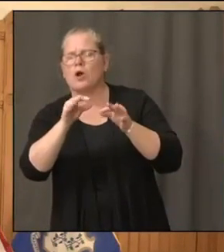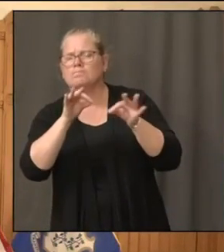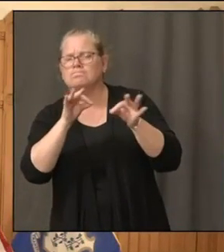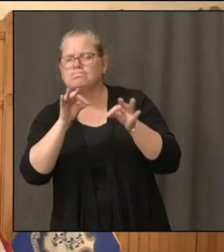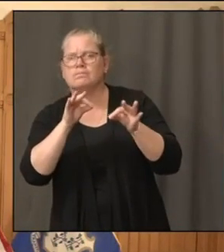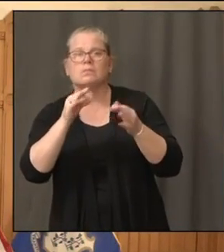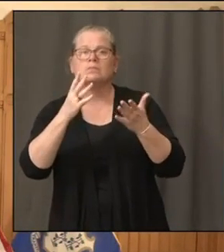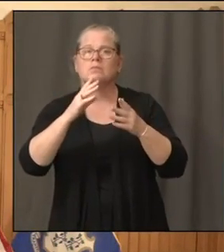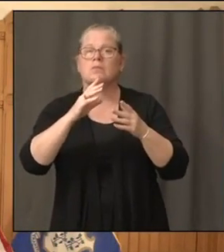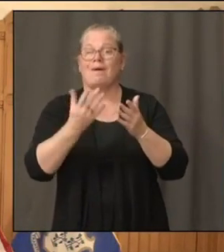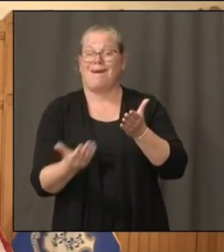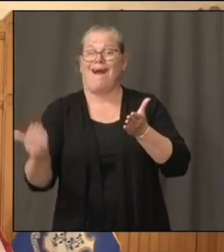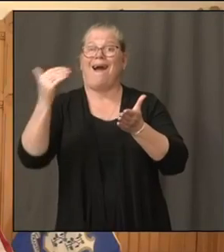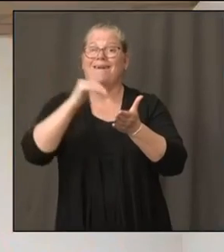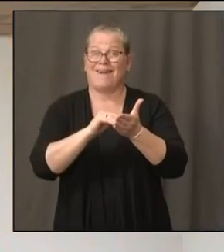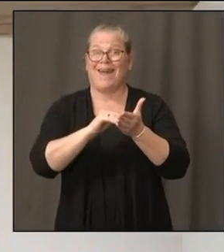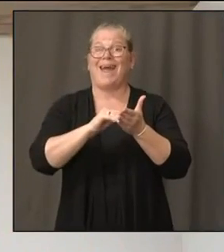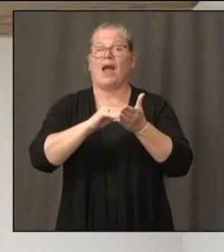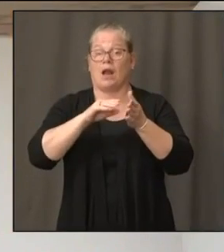how bad might it be?